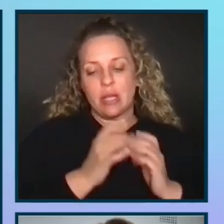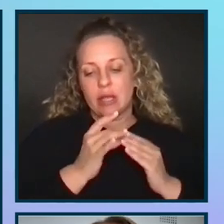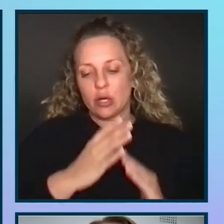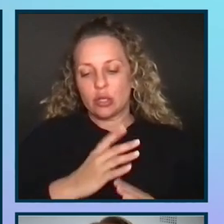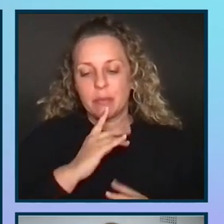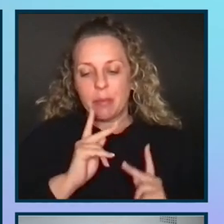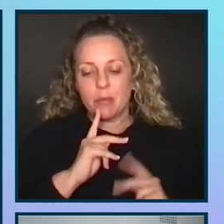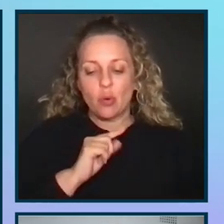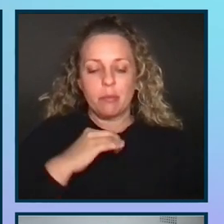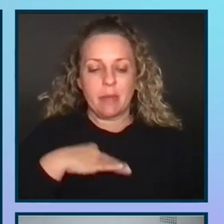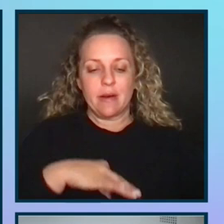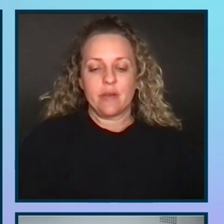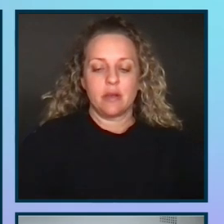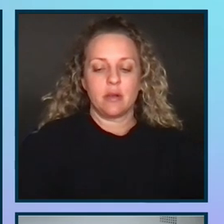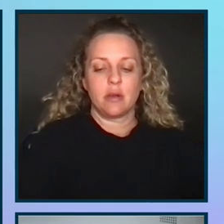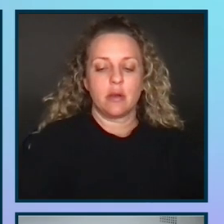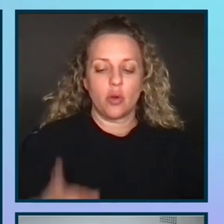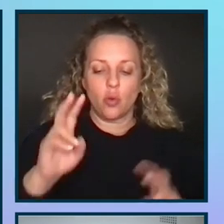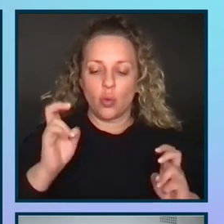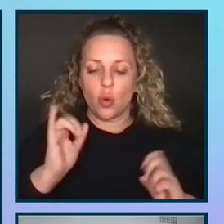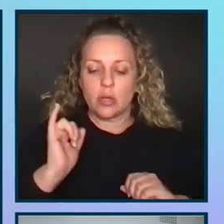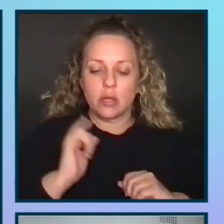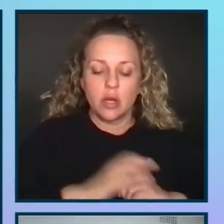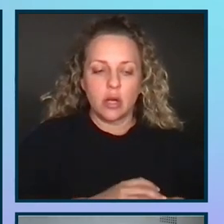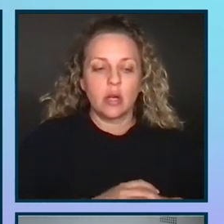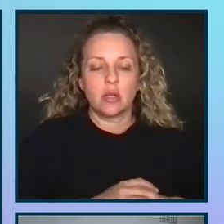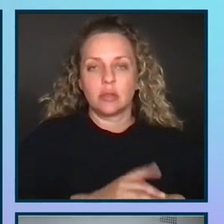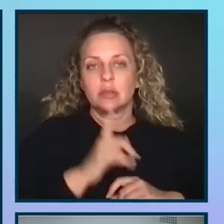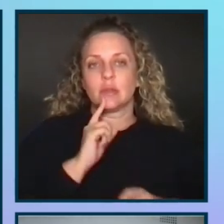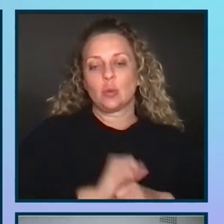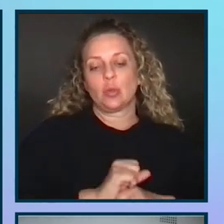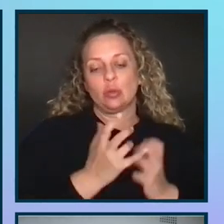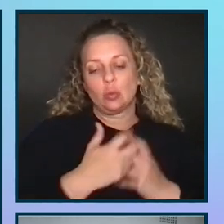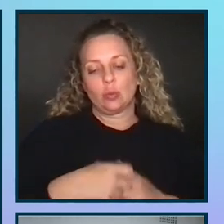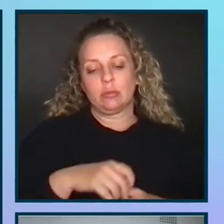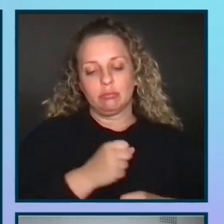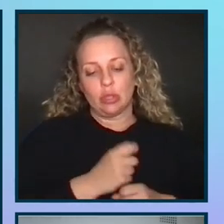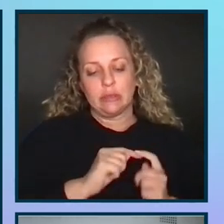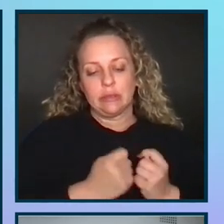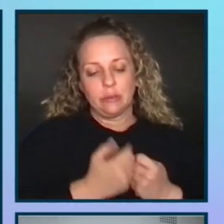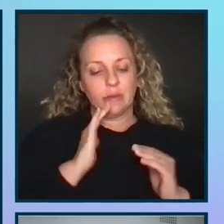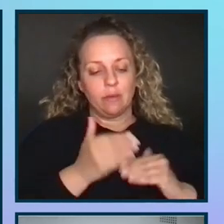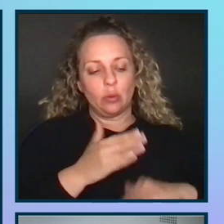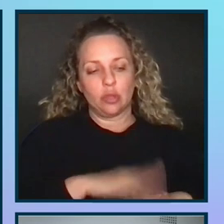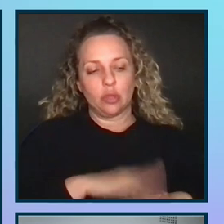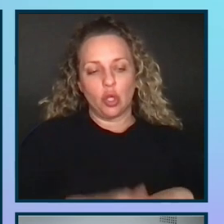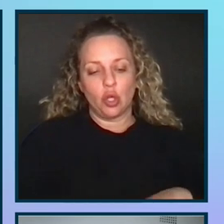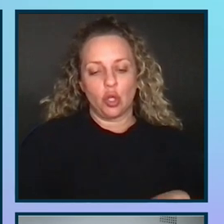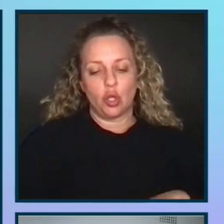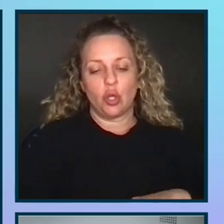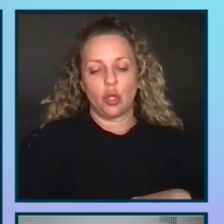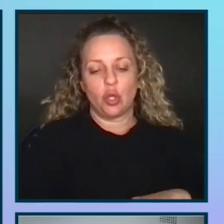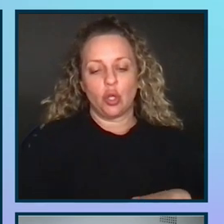stakeholders. But quotes like what's shown here works with like product teams and focusing on and fixing